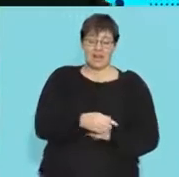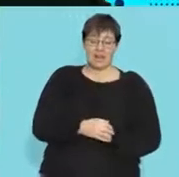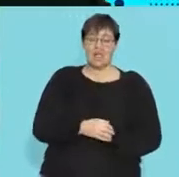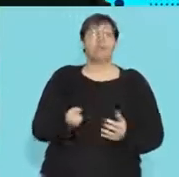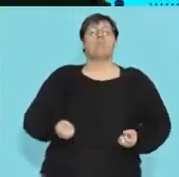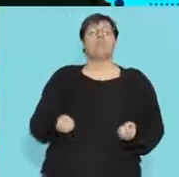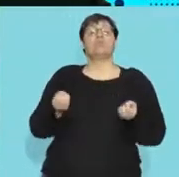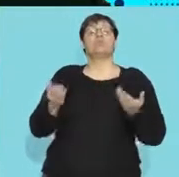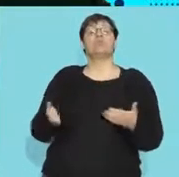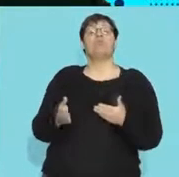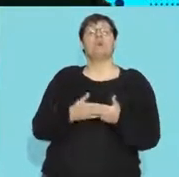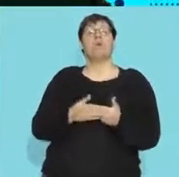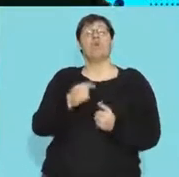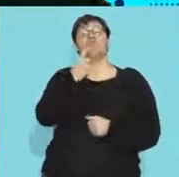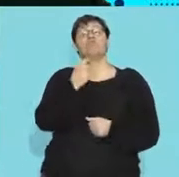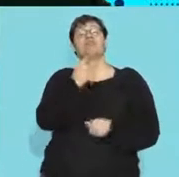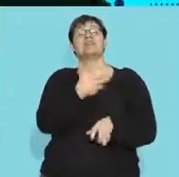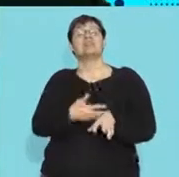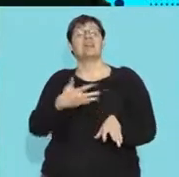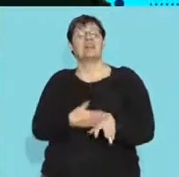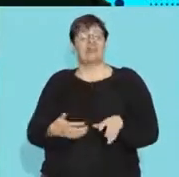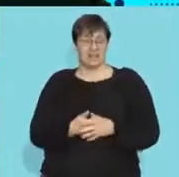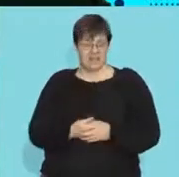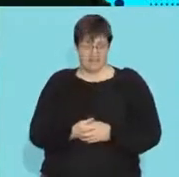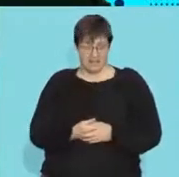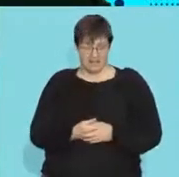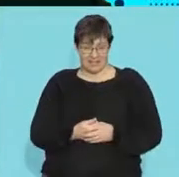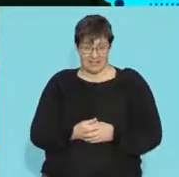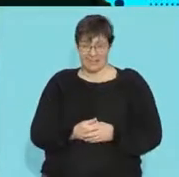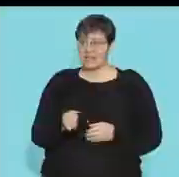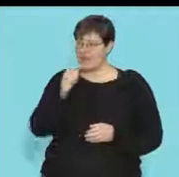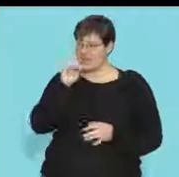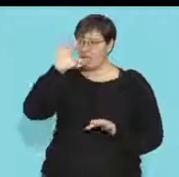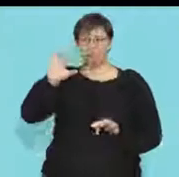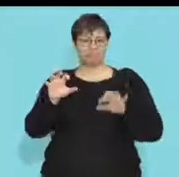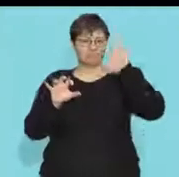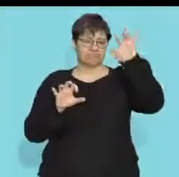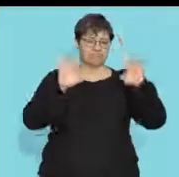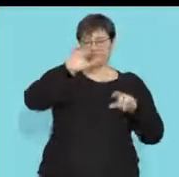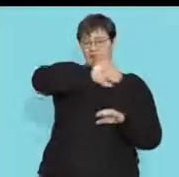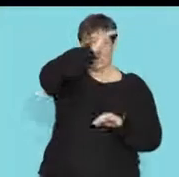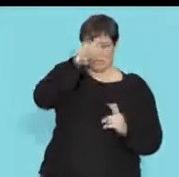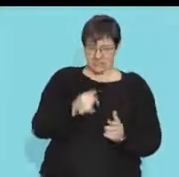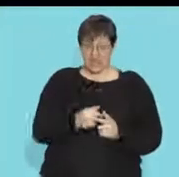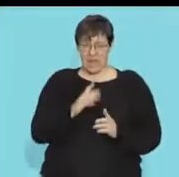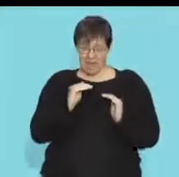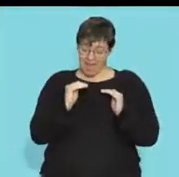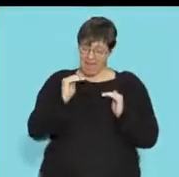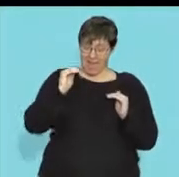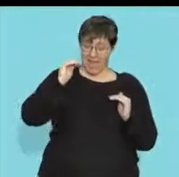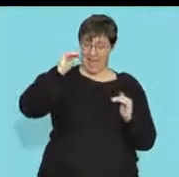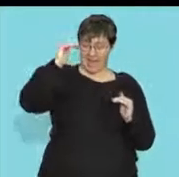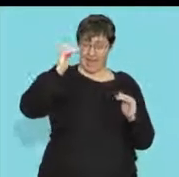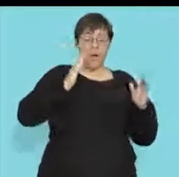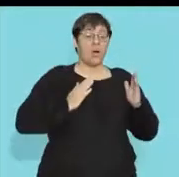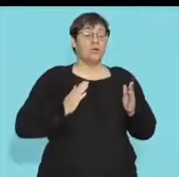says produce more red blood cells how do you see this guy is climbing the mountain or whatever so as soon